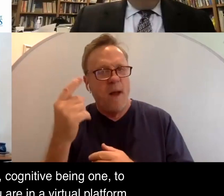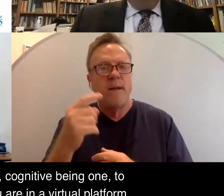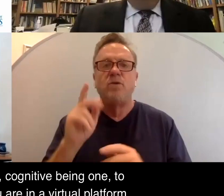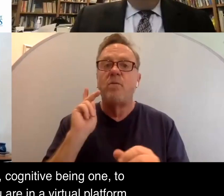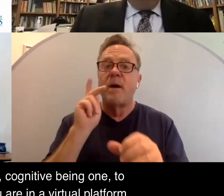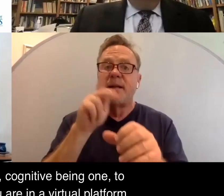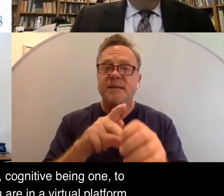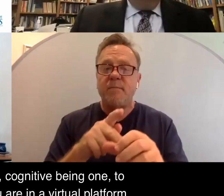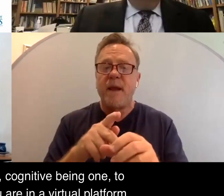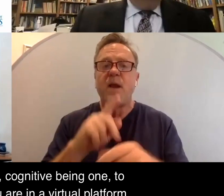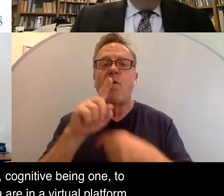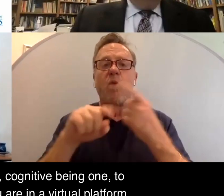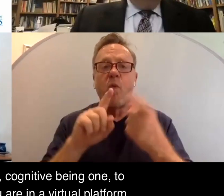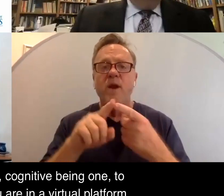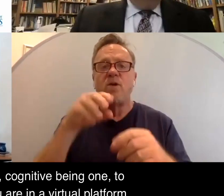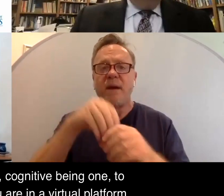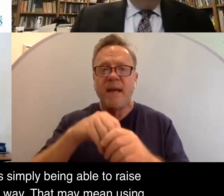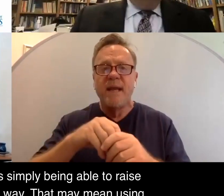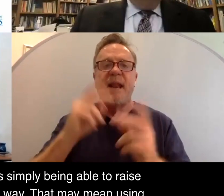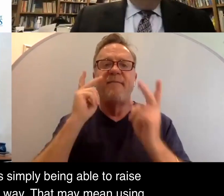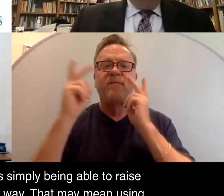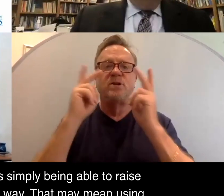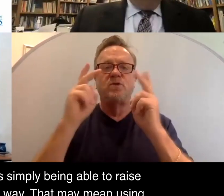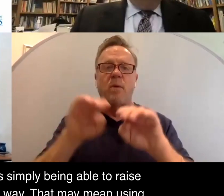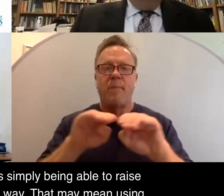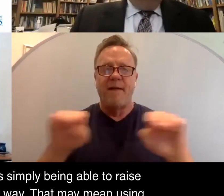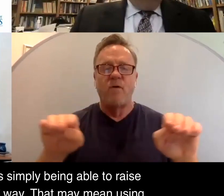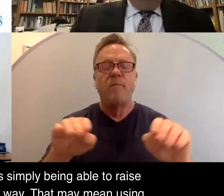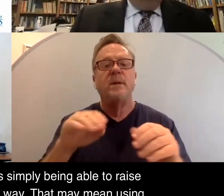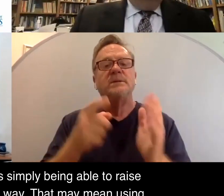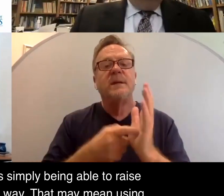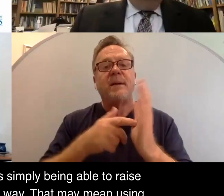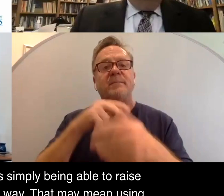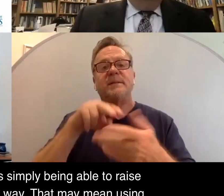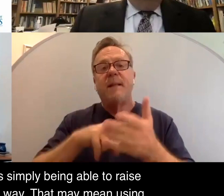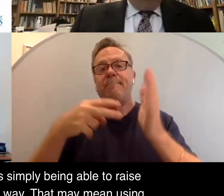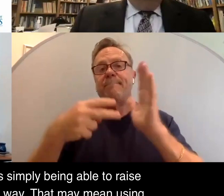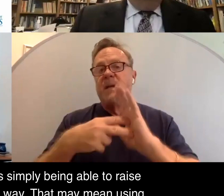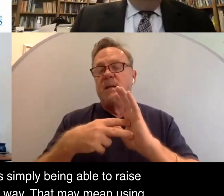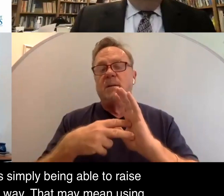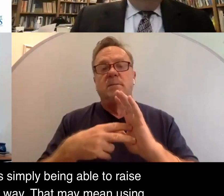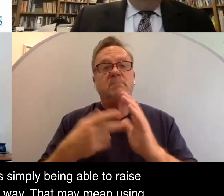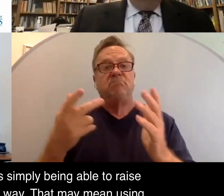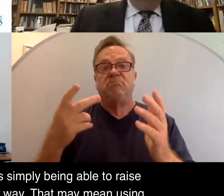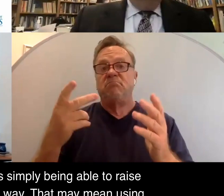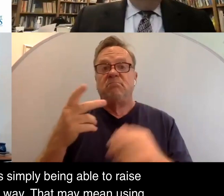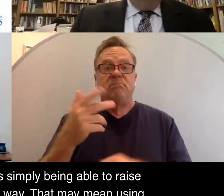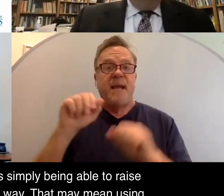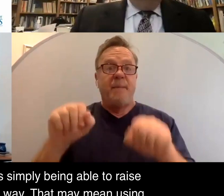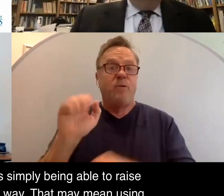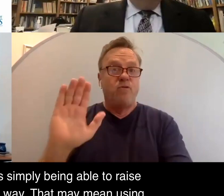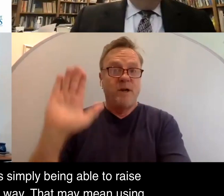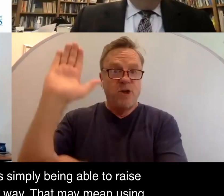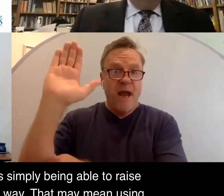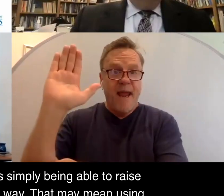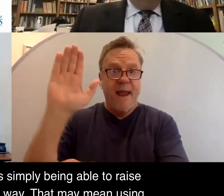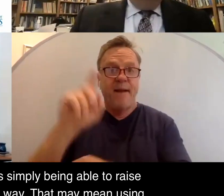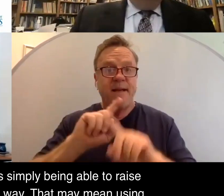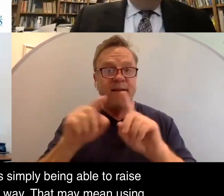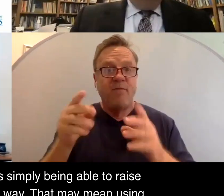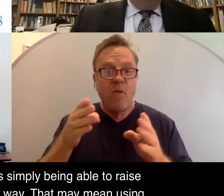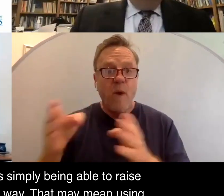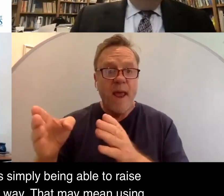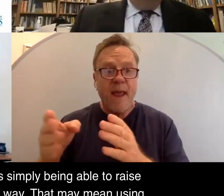participate when you are in a virtual platform. Sometimes that means simply being able to raise their hand in a different way.